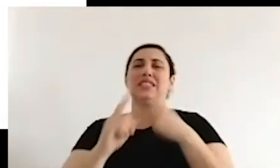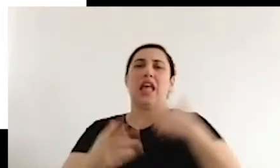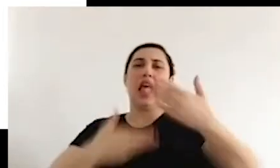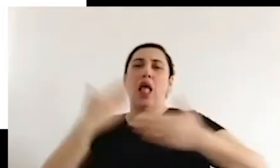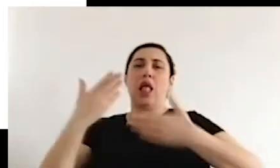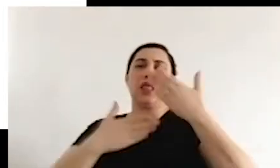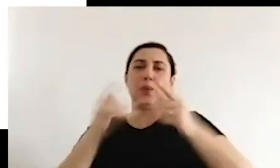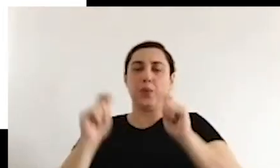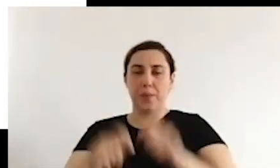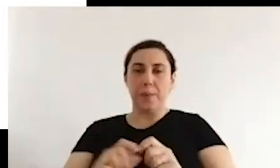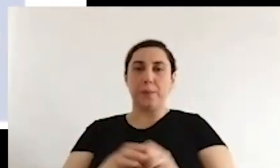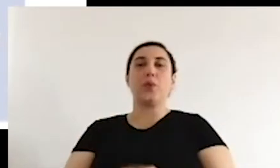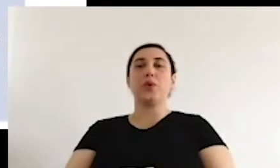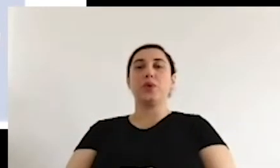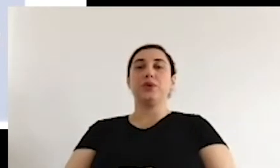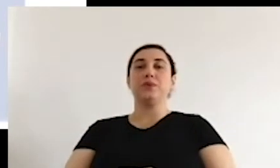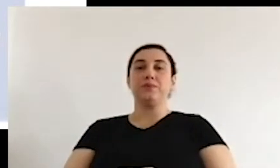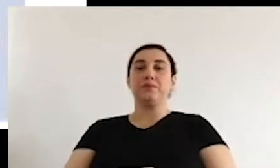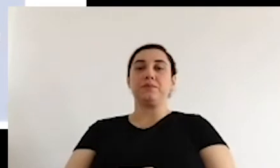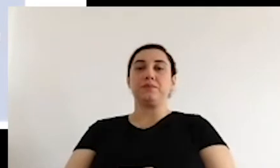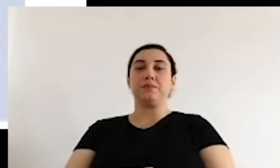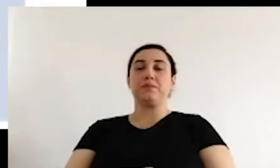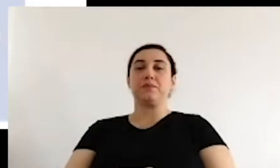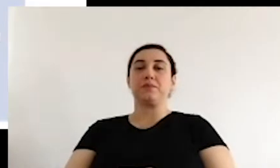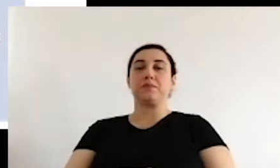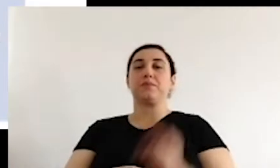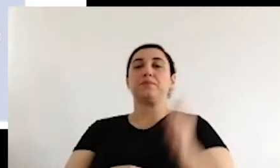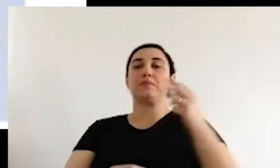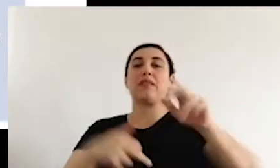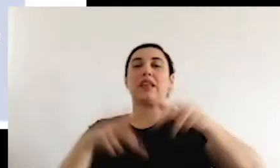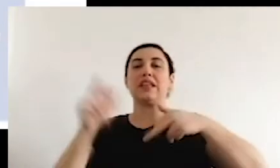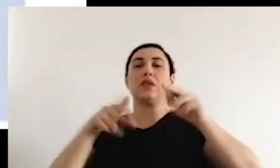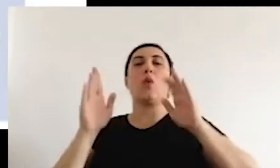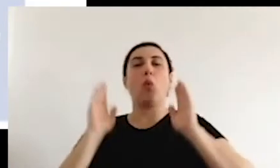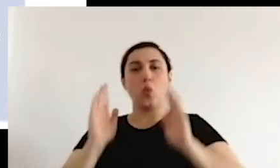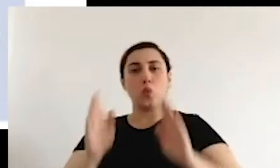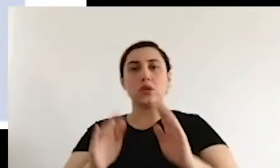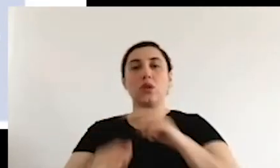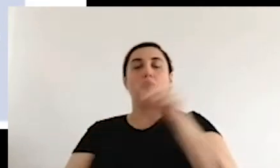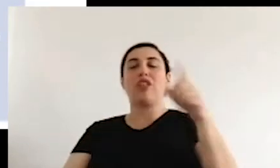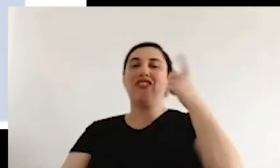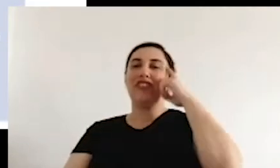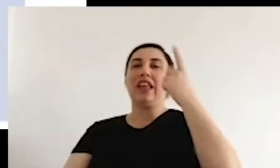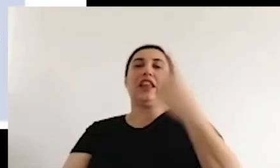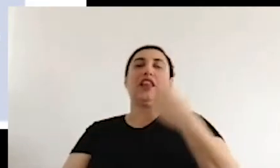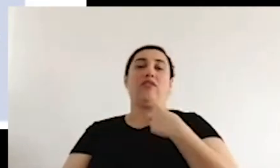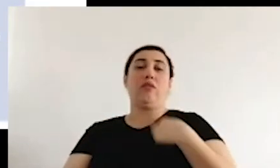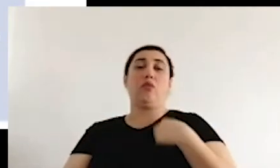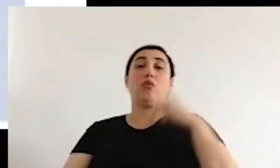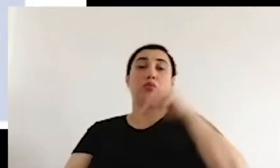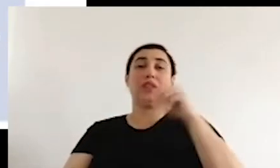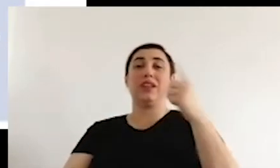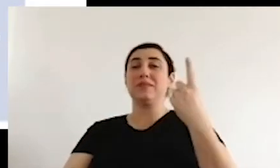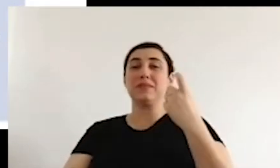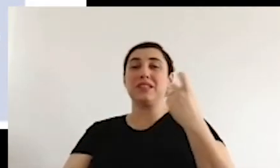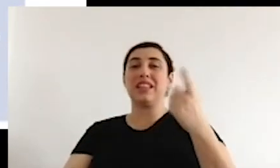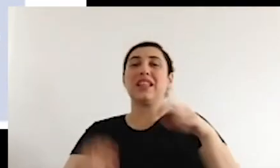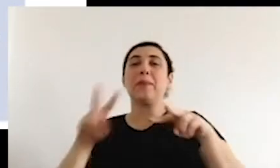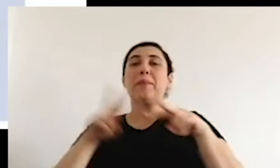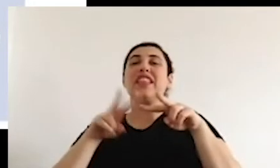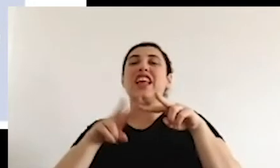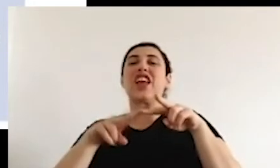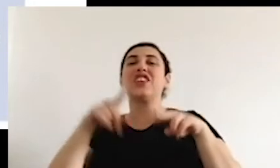concepts clear for us. But there are some other schools of thoughts.